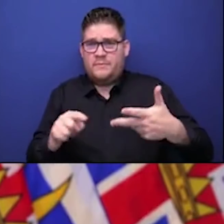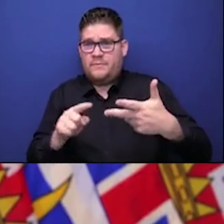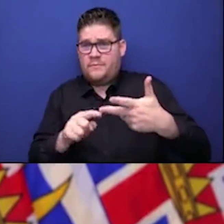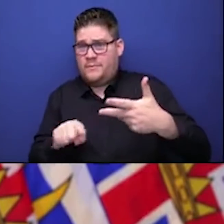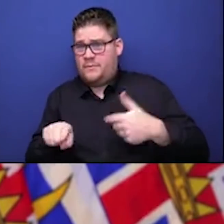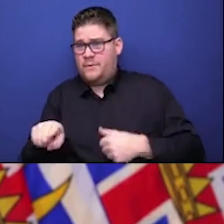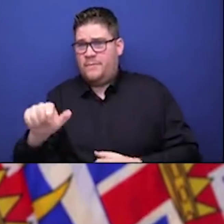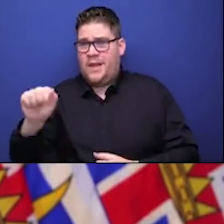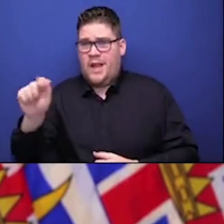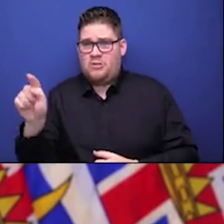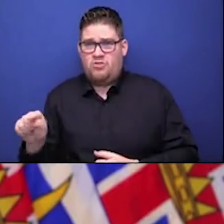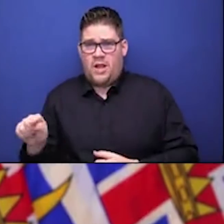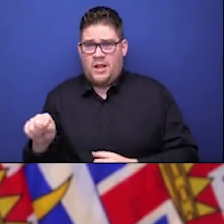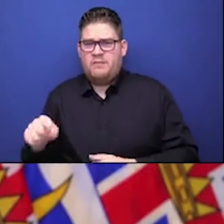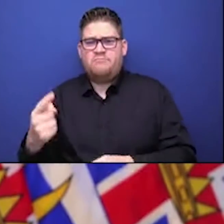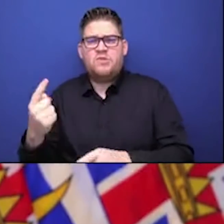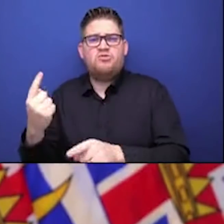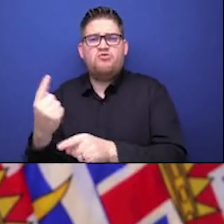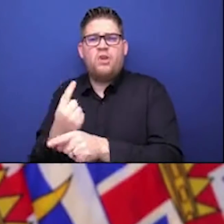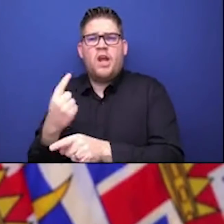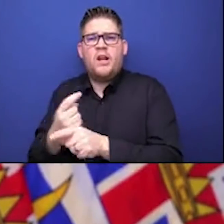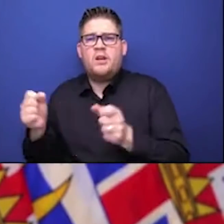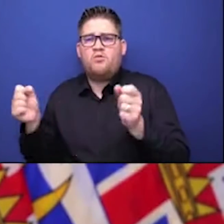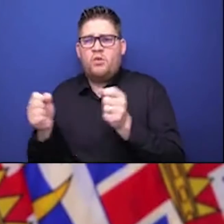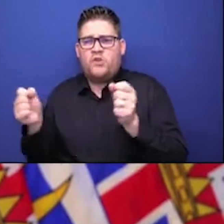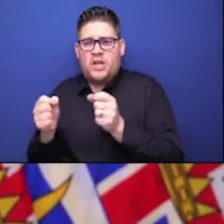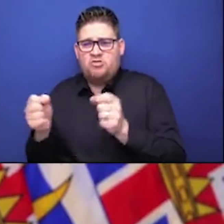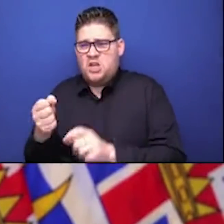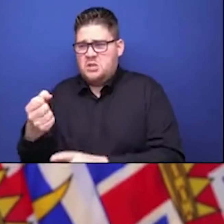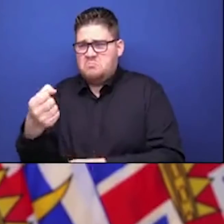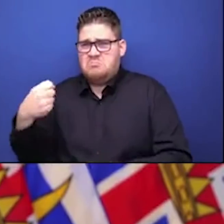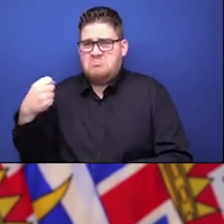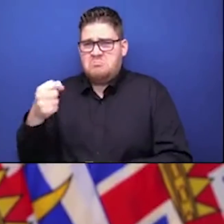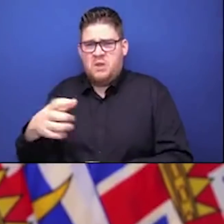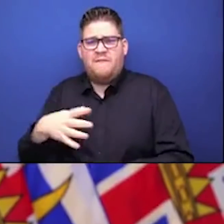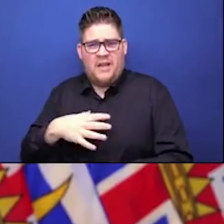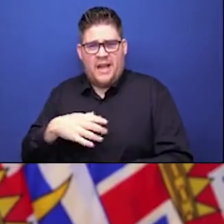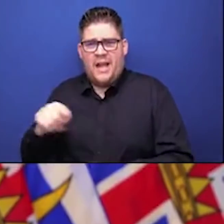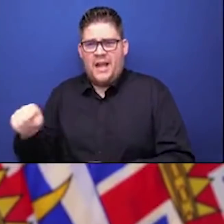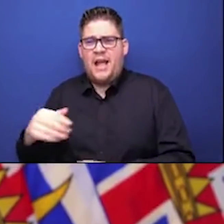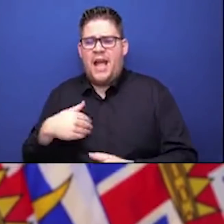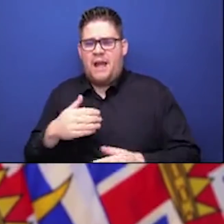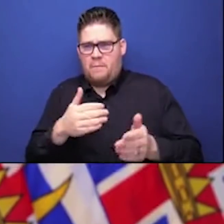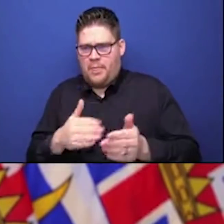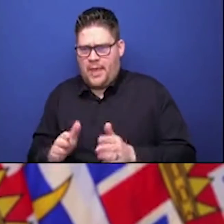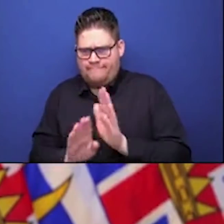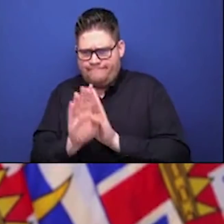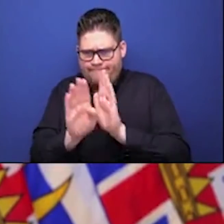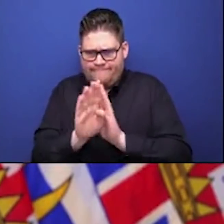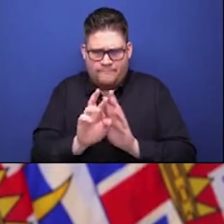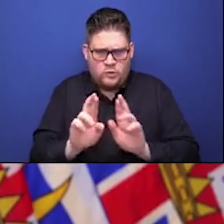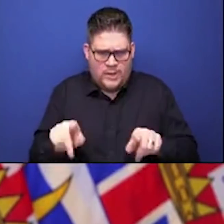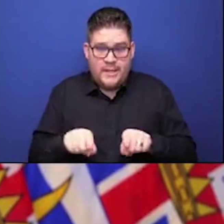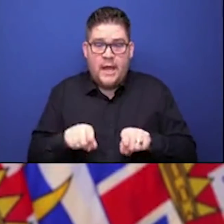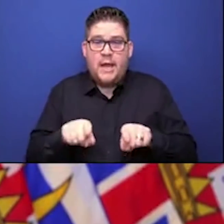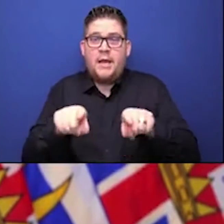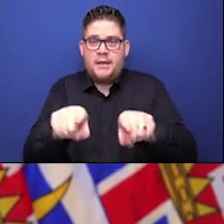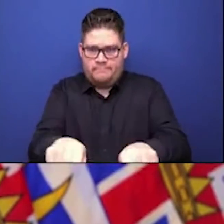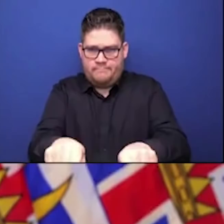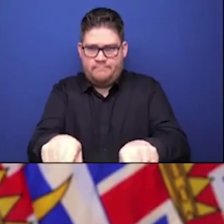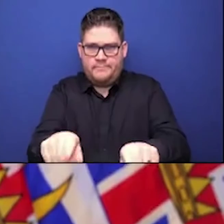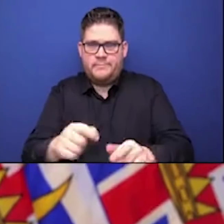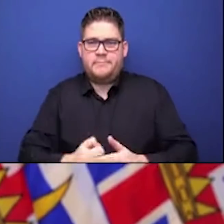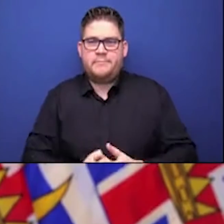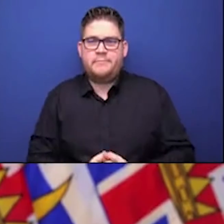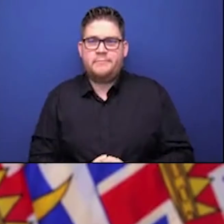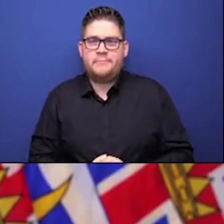do believe that we will start to target essential workers, particularly our first responders and